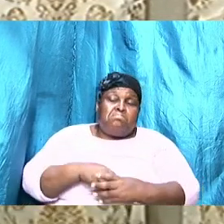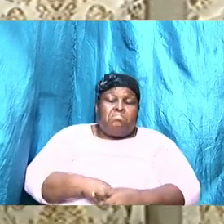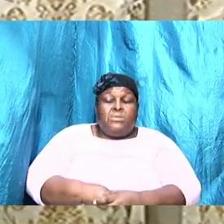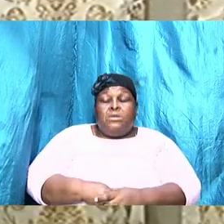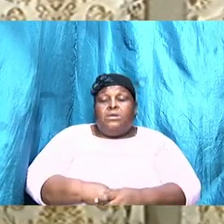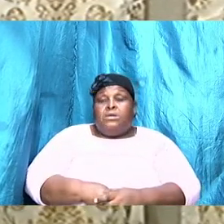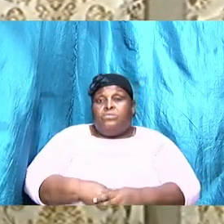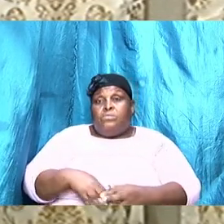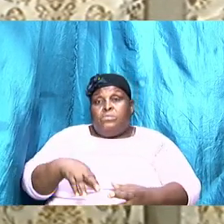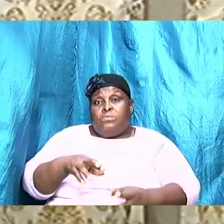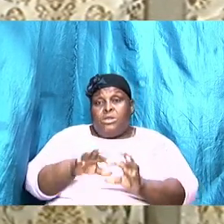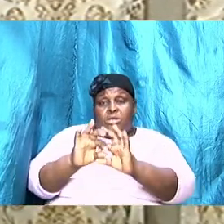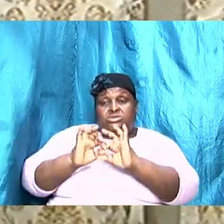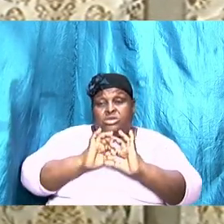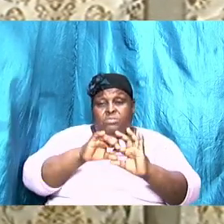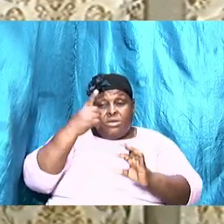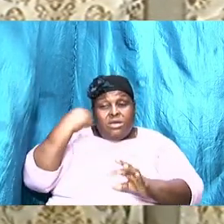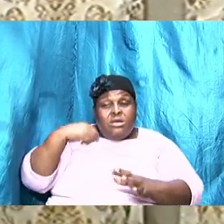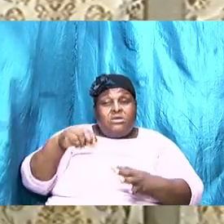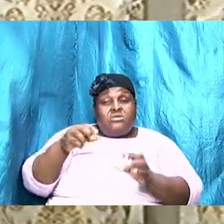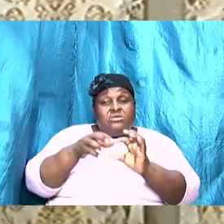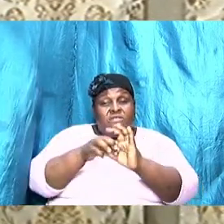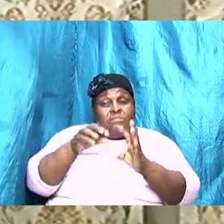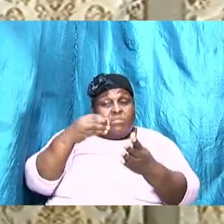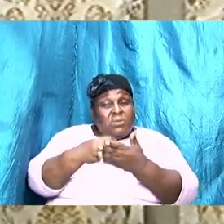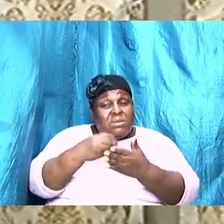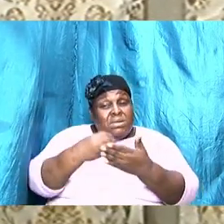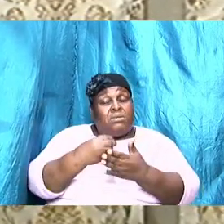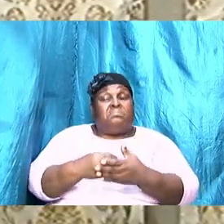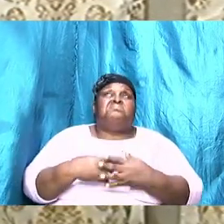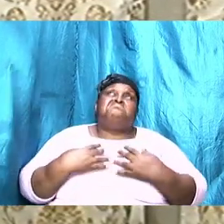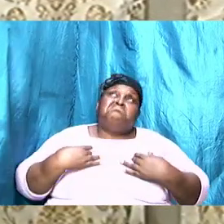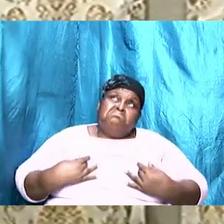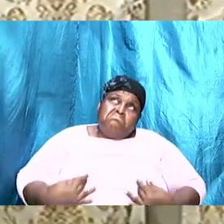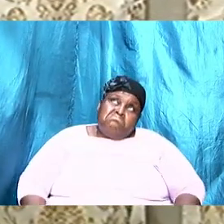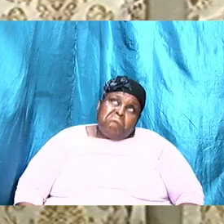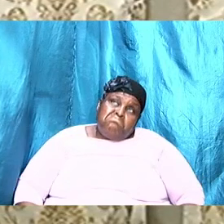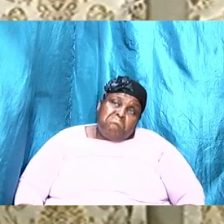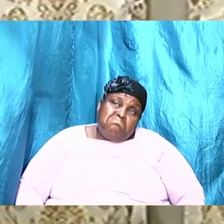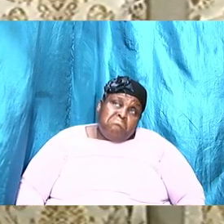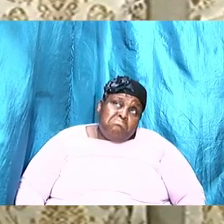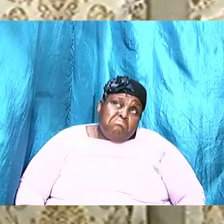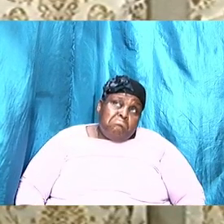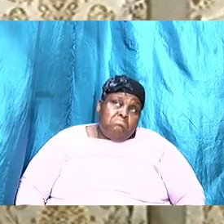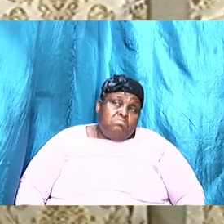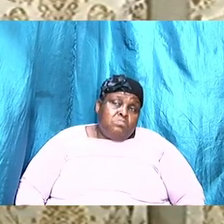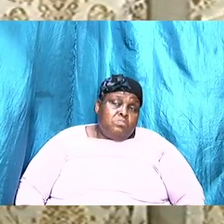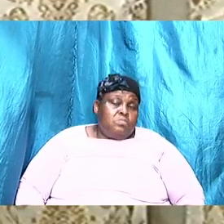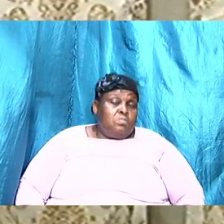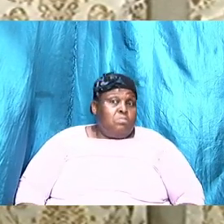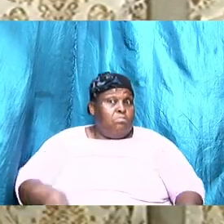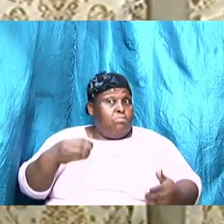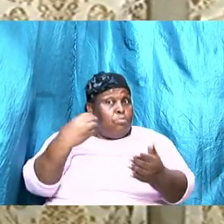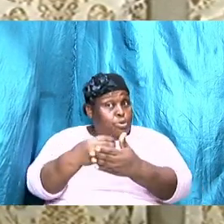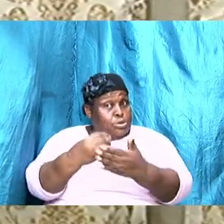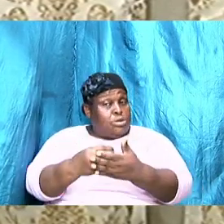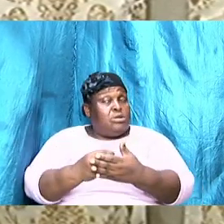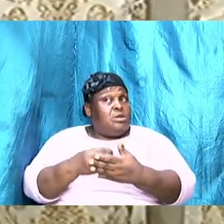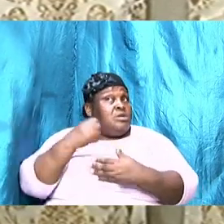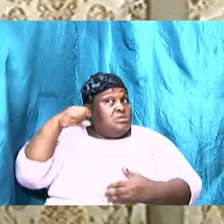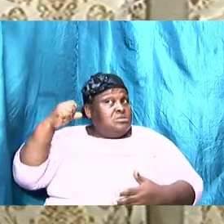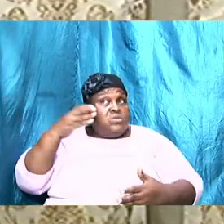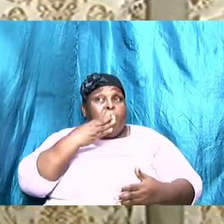money we distrust each other money now it sounds bad